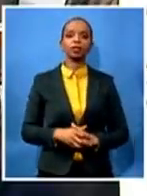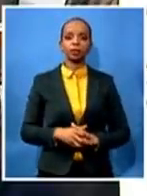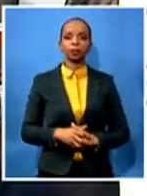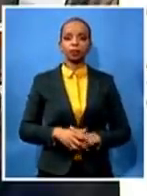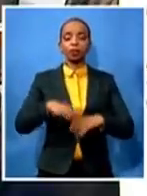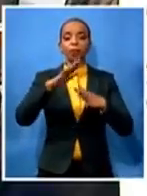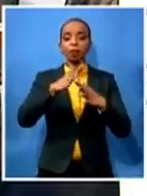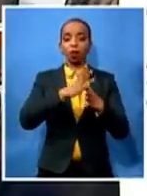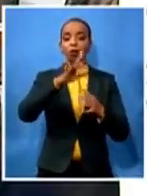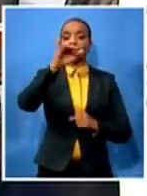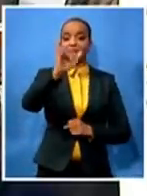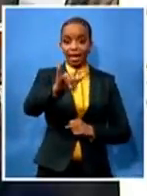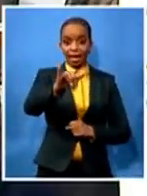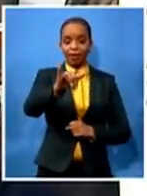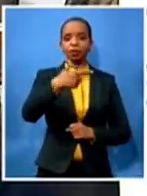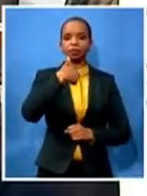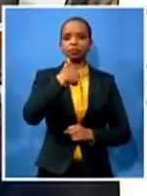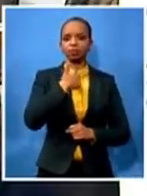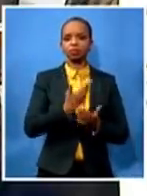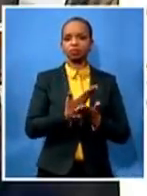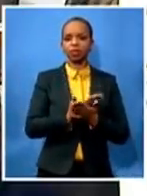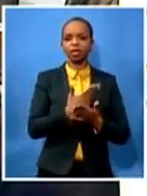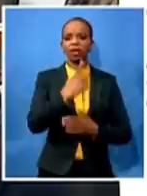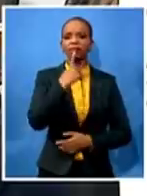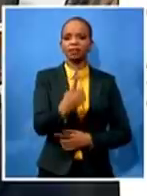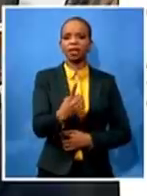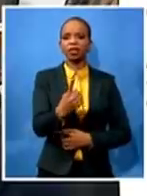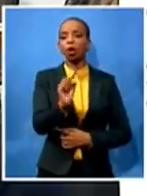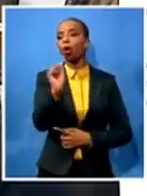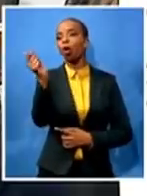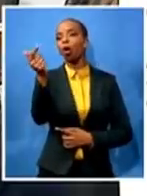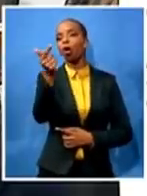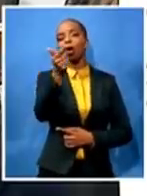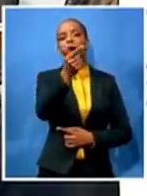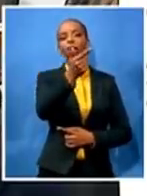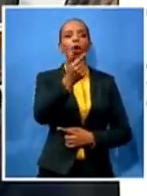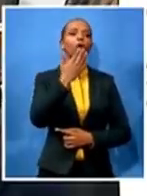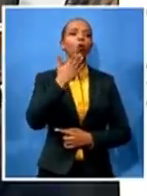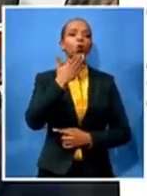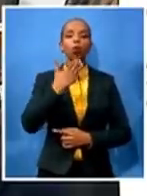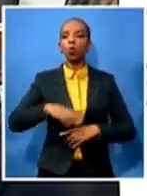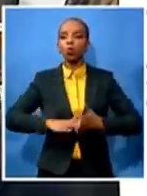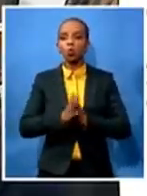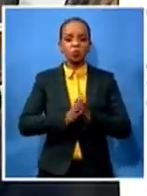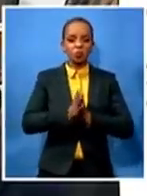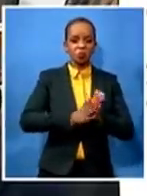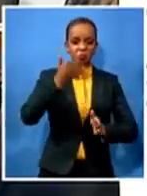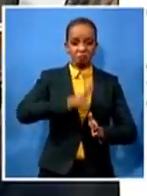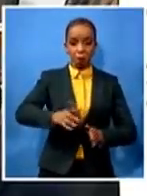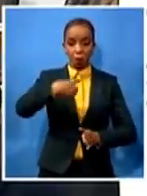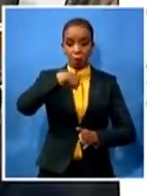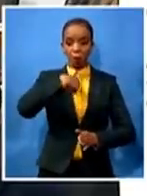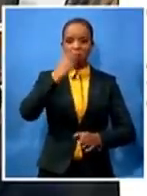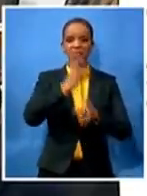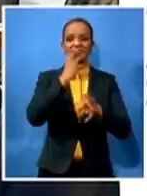all those who want to deal with nomvula find it difficult to confront me directly but opt to go directly to